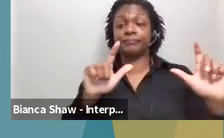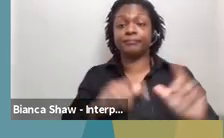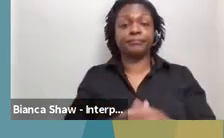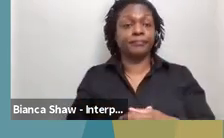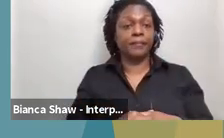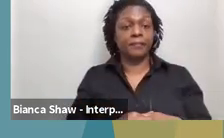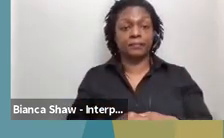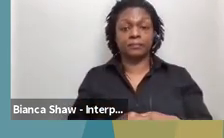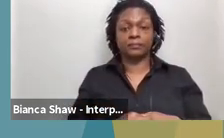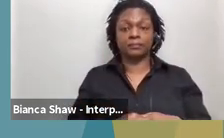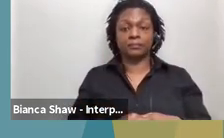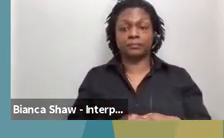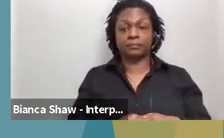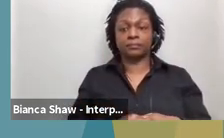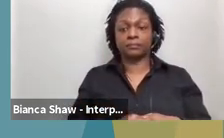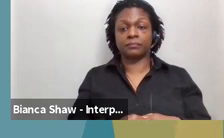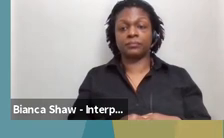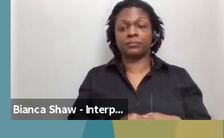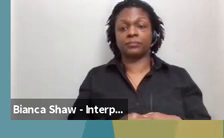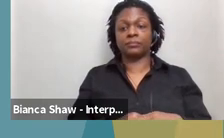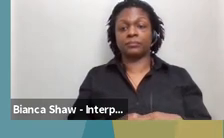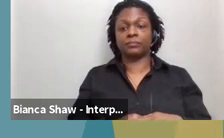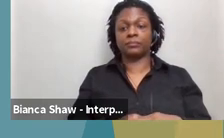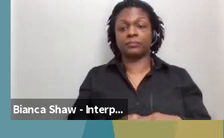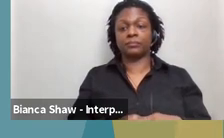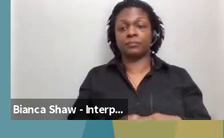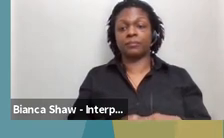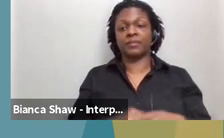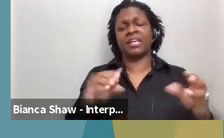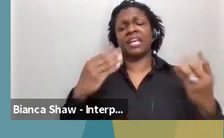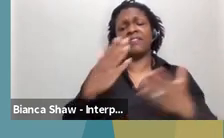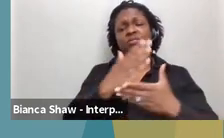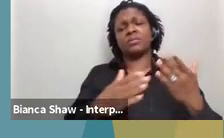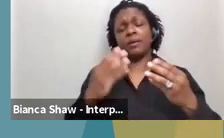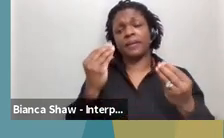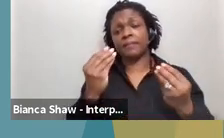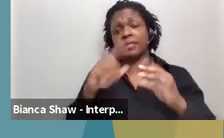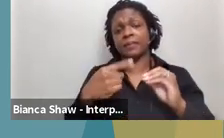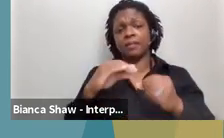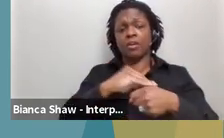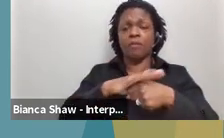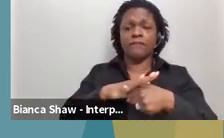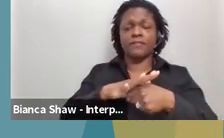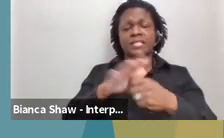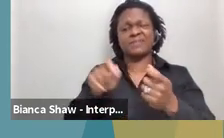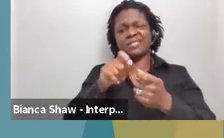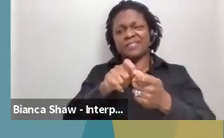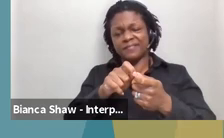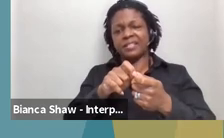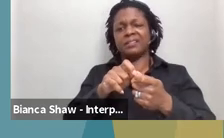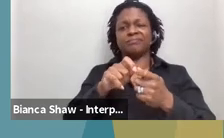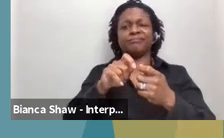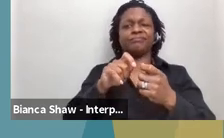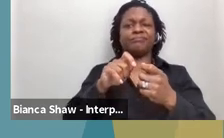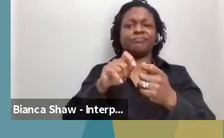to give you guys, um, some information about some of the COVID specific changes and modifications